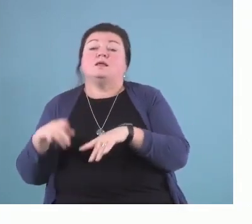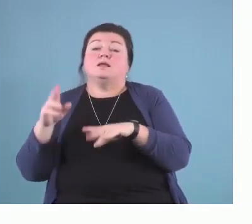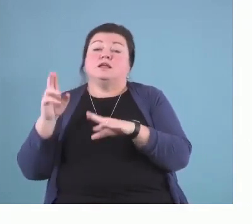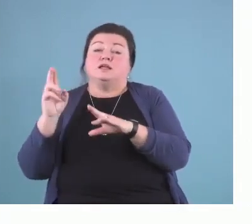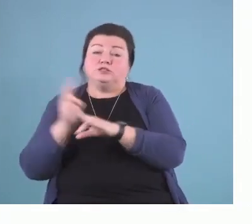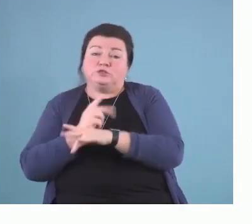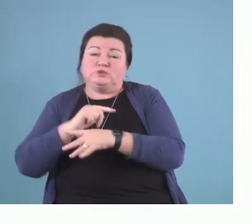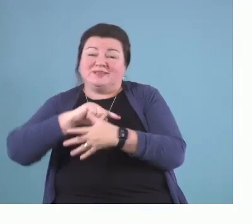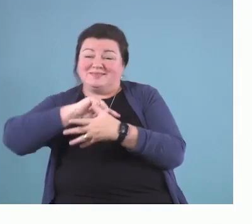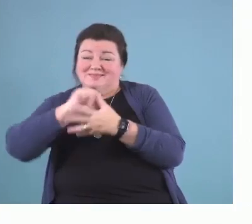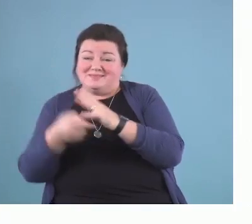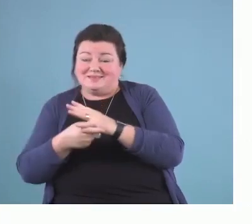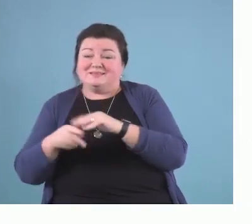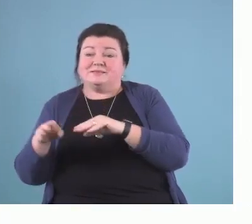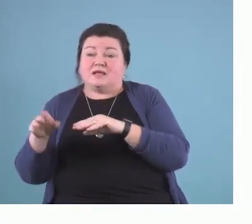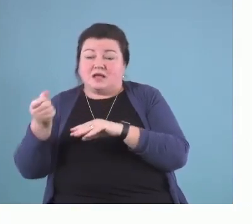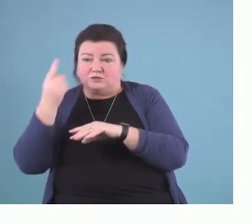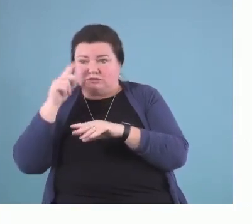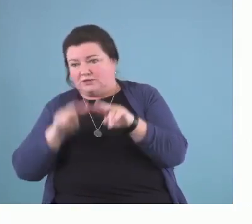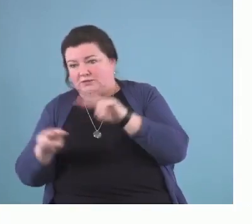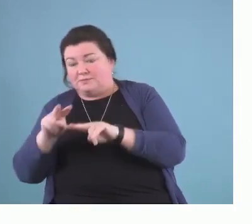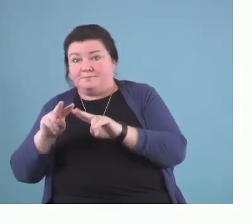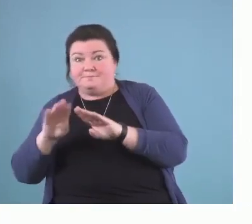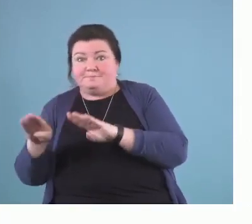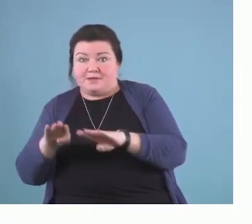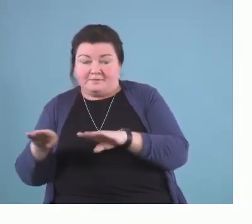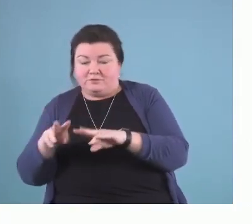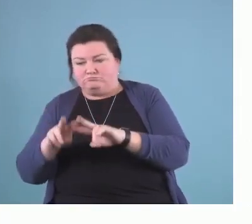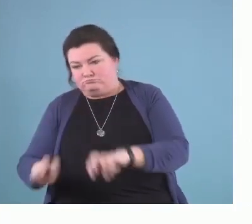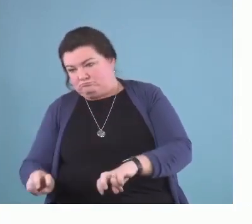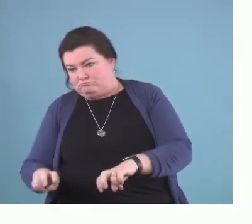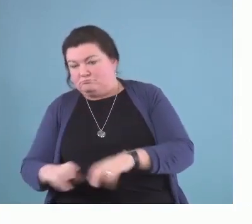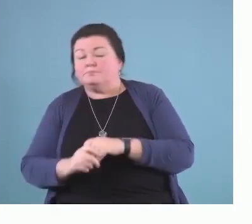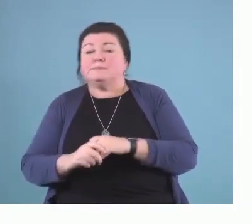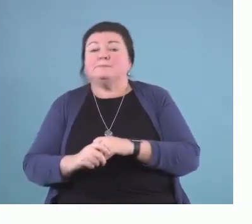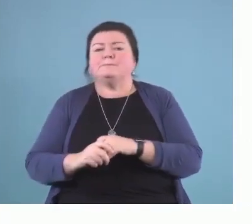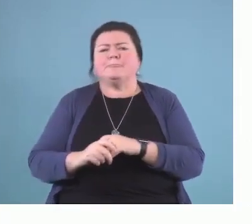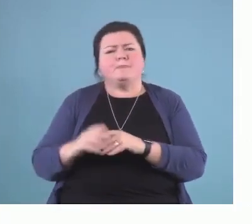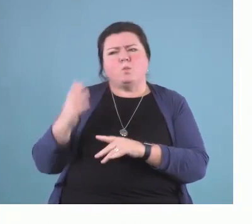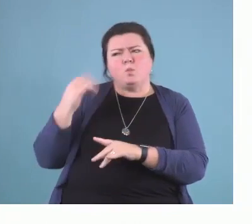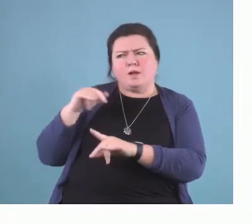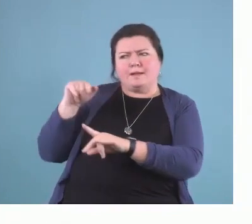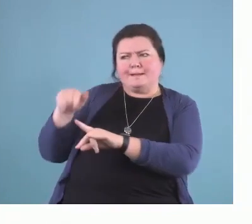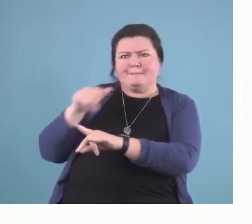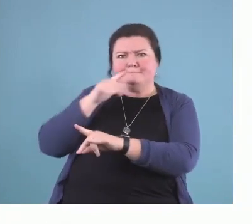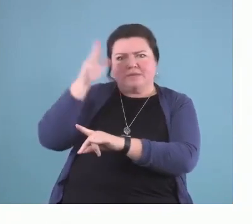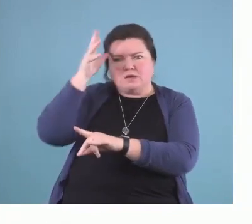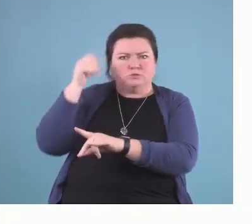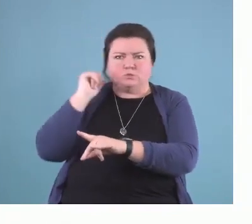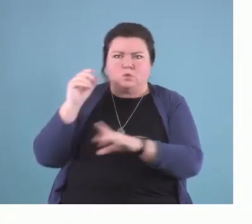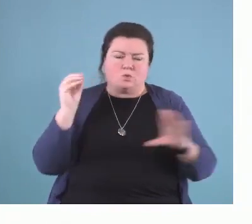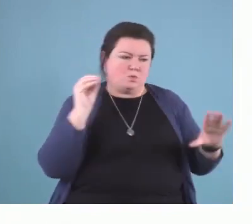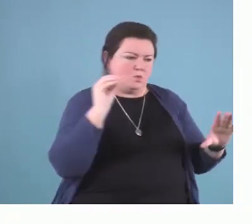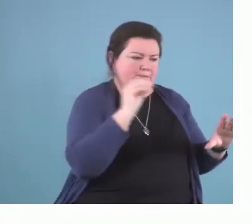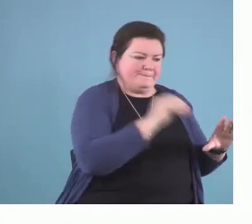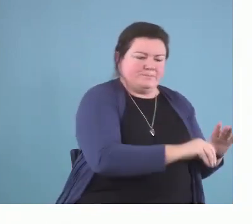understanding behavior, and figure out, for example, why parents weren't keeping hearing aids on all waking